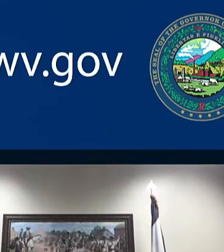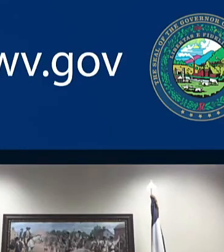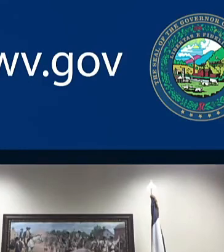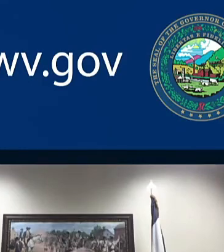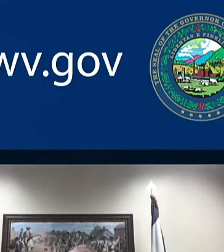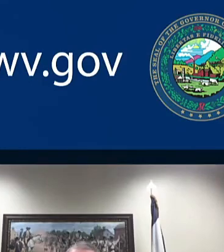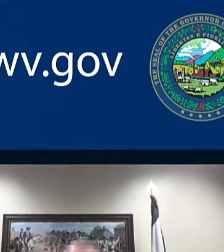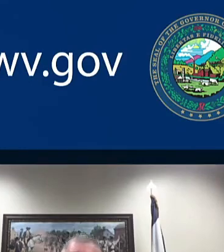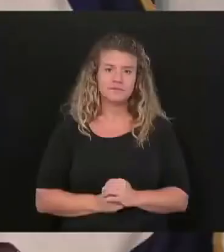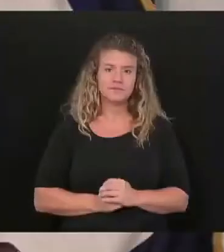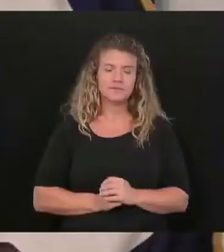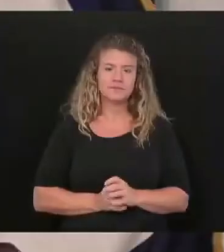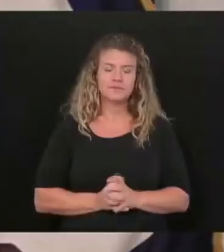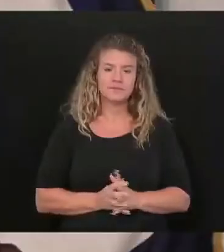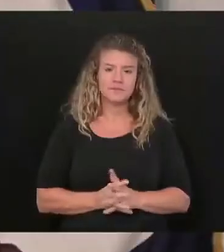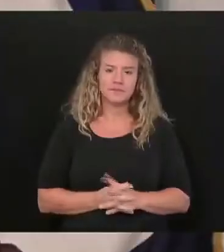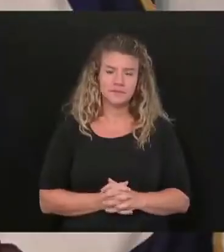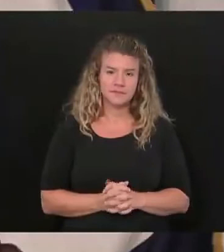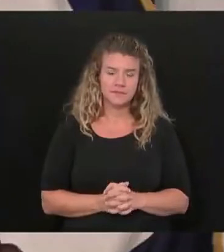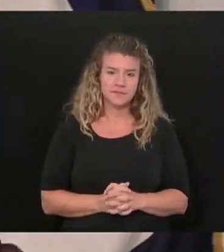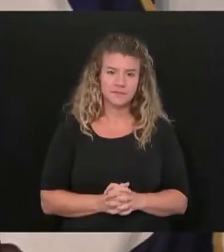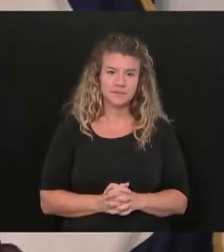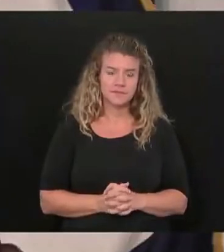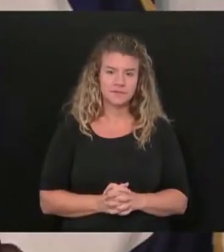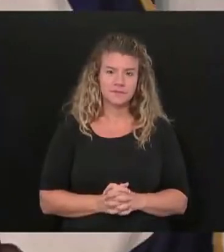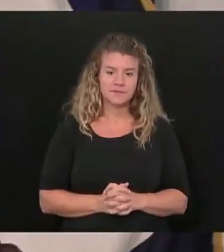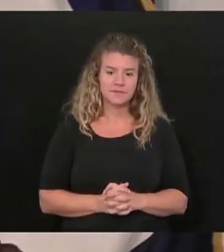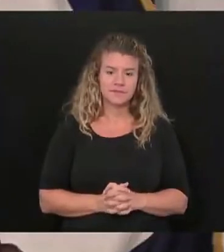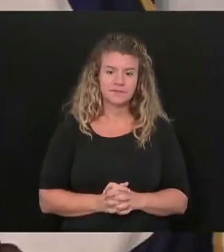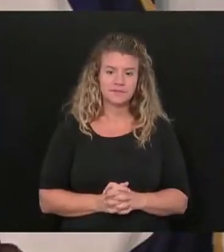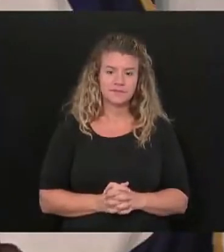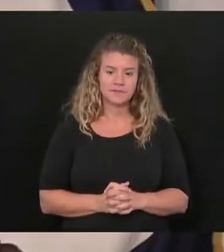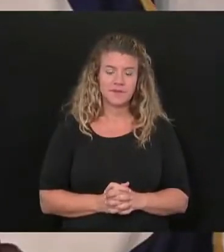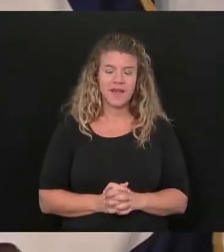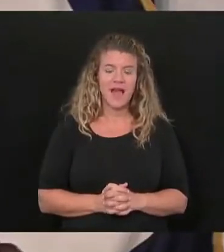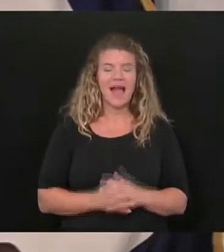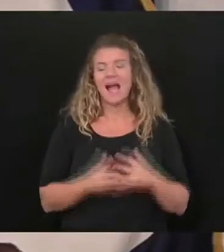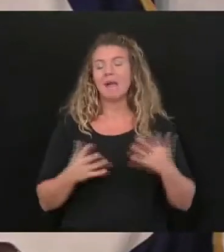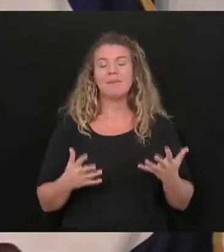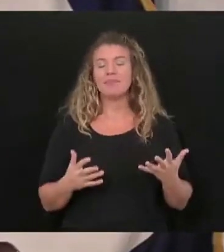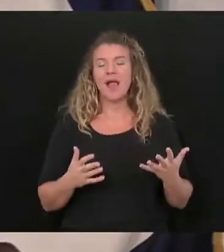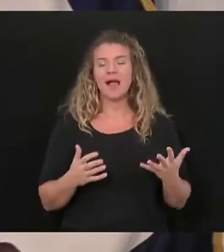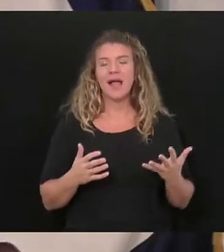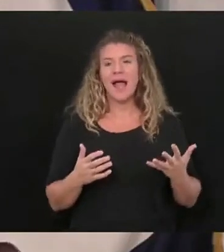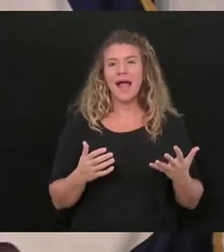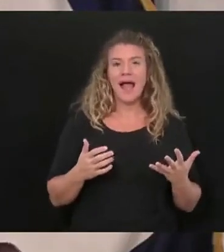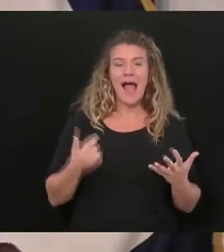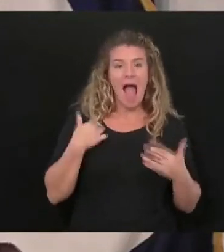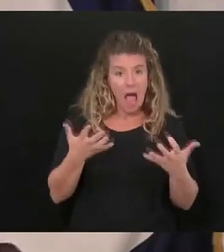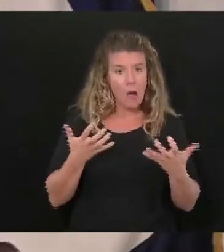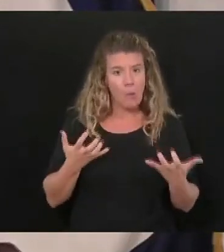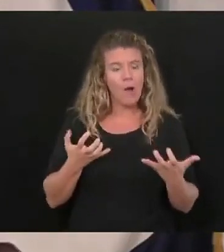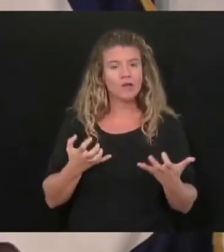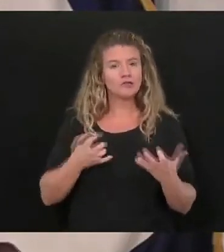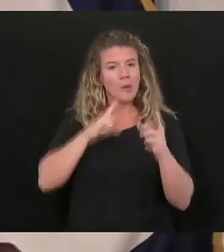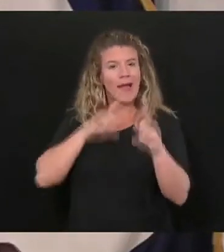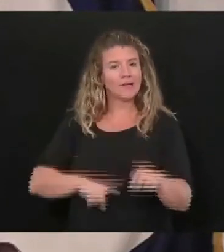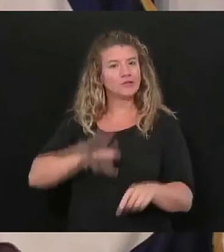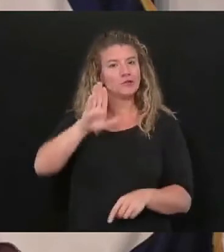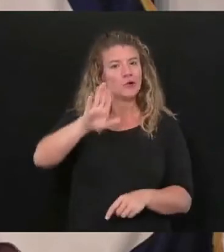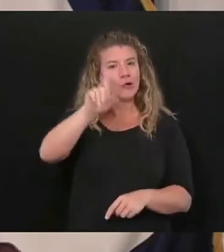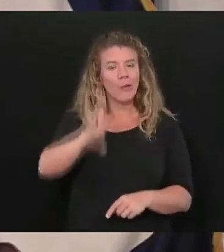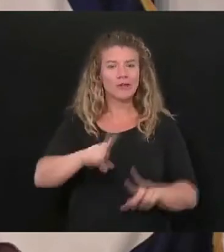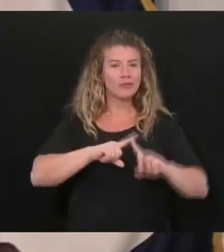Stephen I not to just not answer your question but you know I